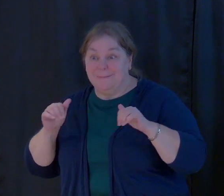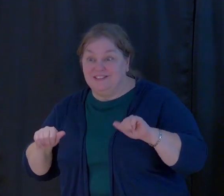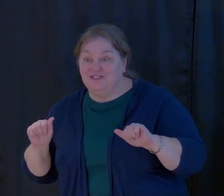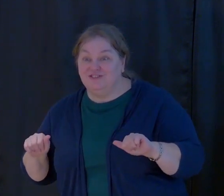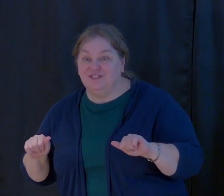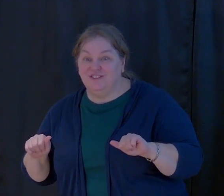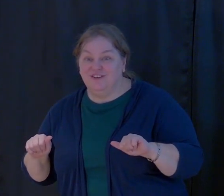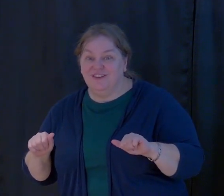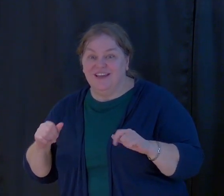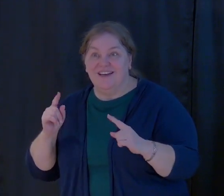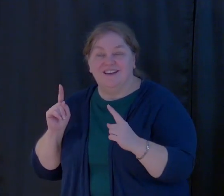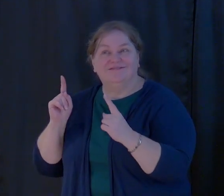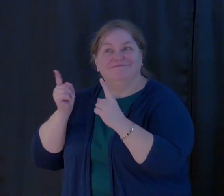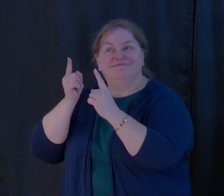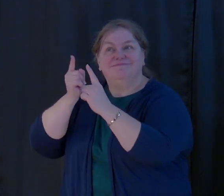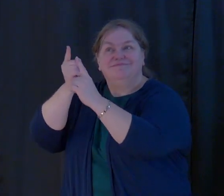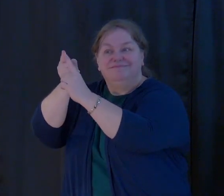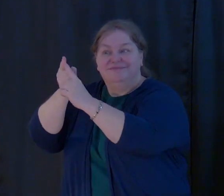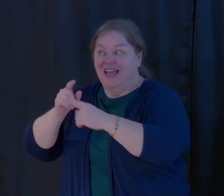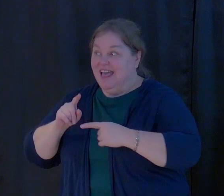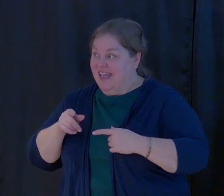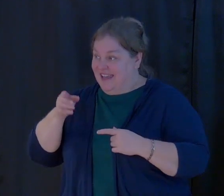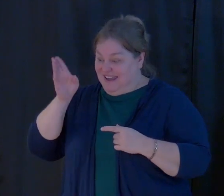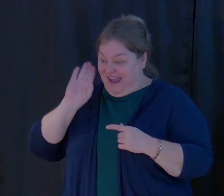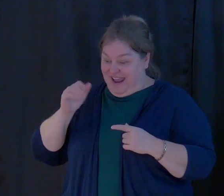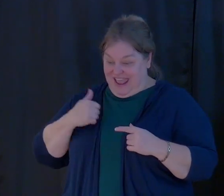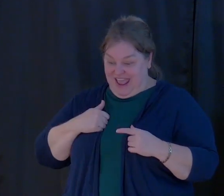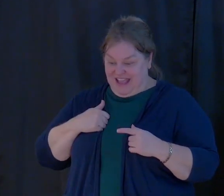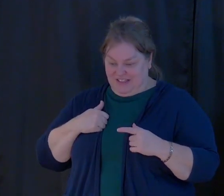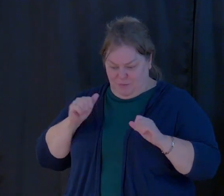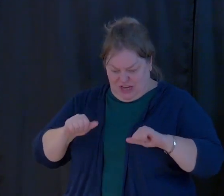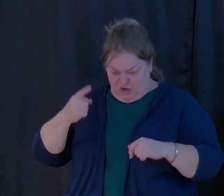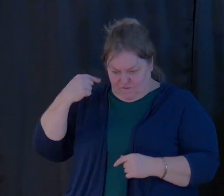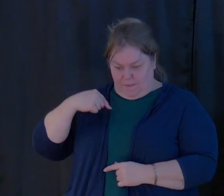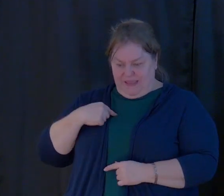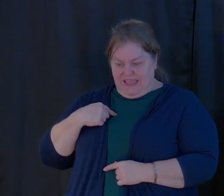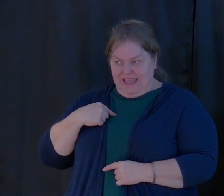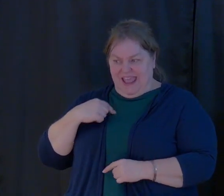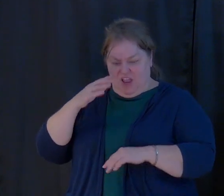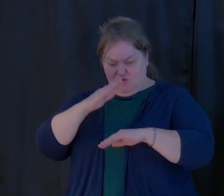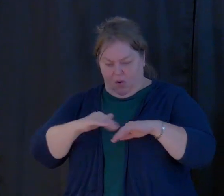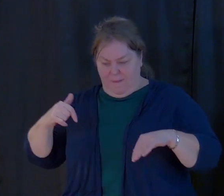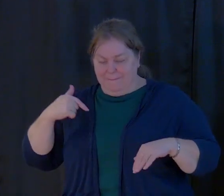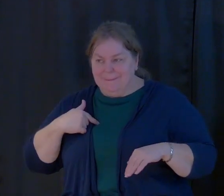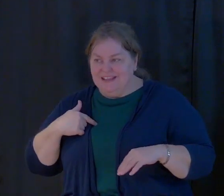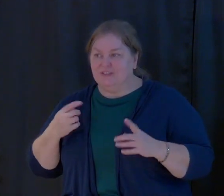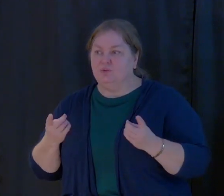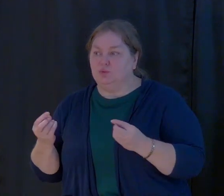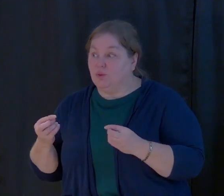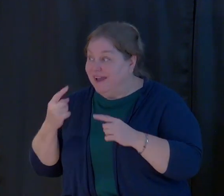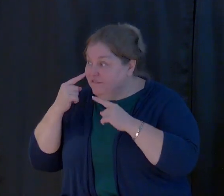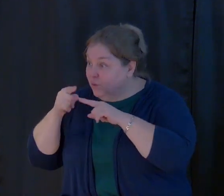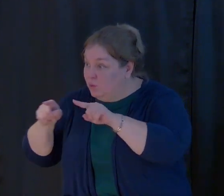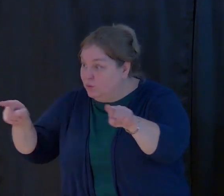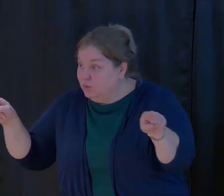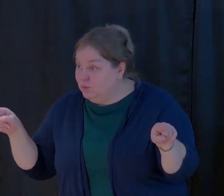I think of the potential that God has for me and has called for me to do and for you.